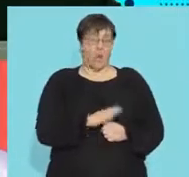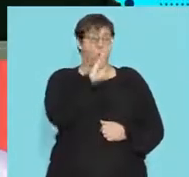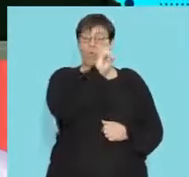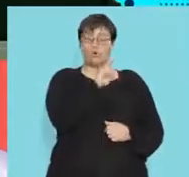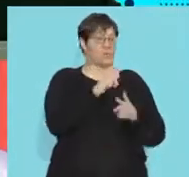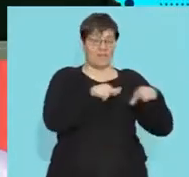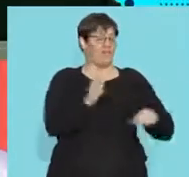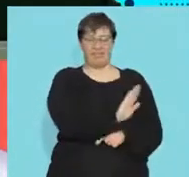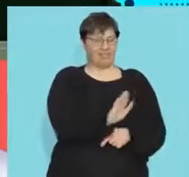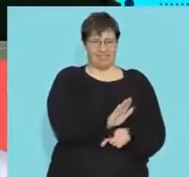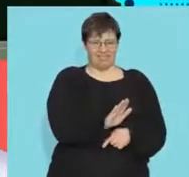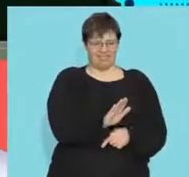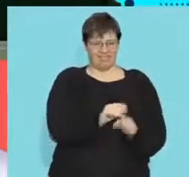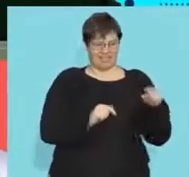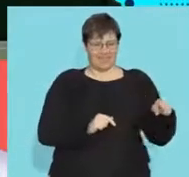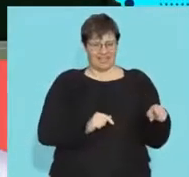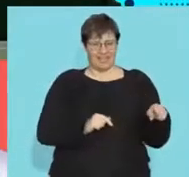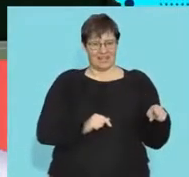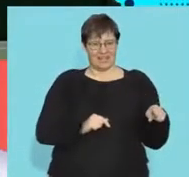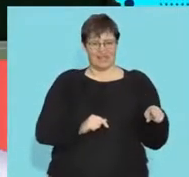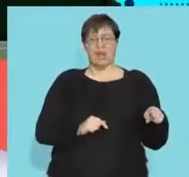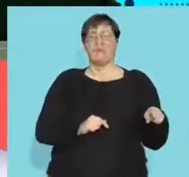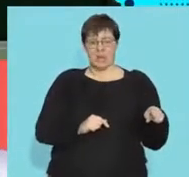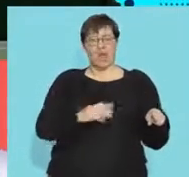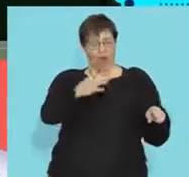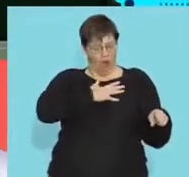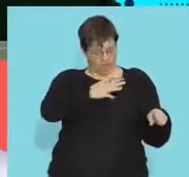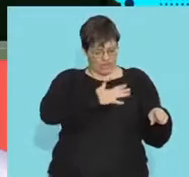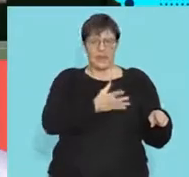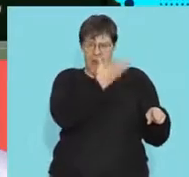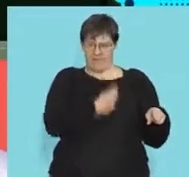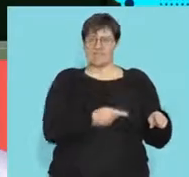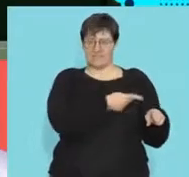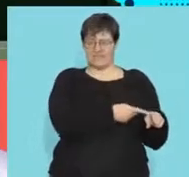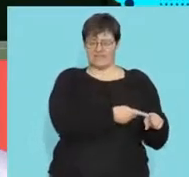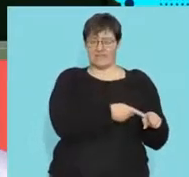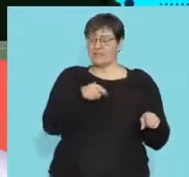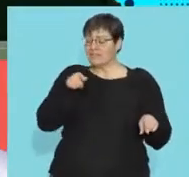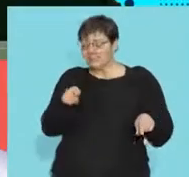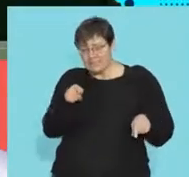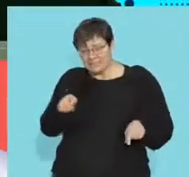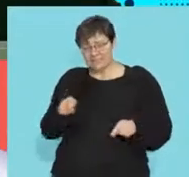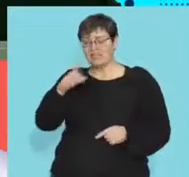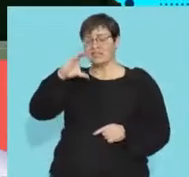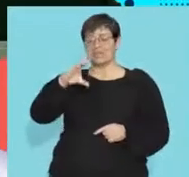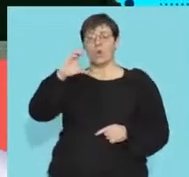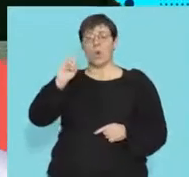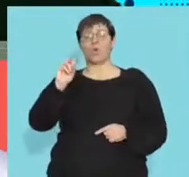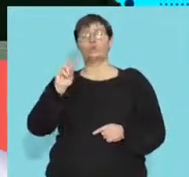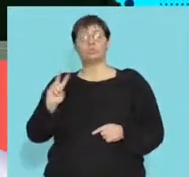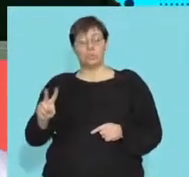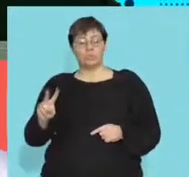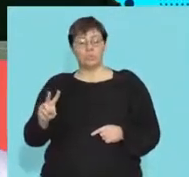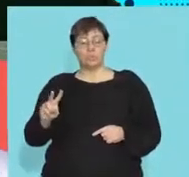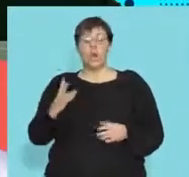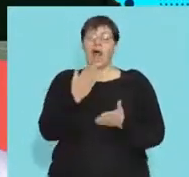levels okay it's not about the oxygen levels i'm getting the oxygen in this is about what happens when